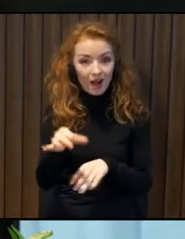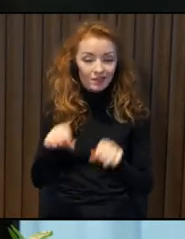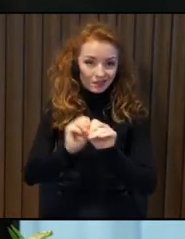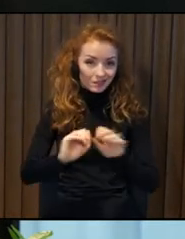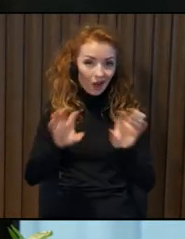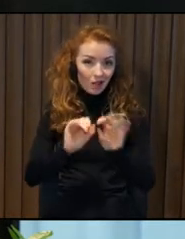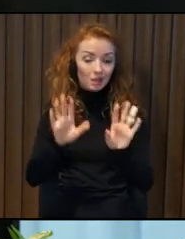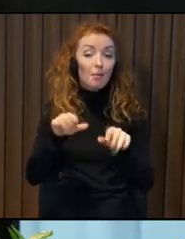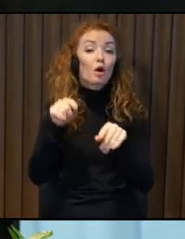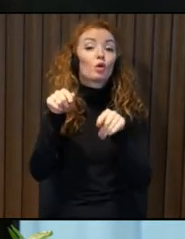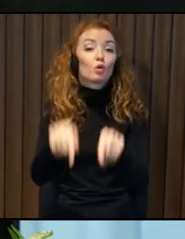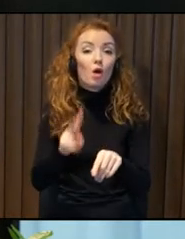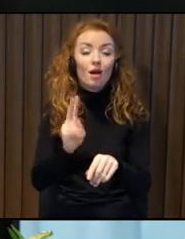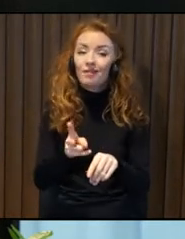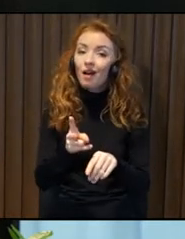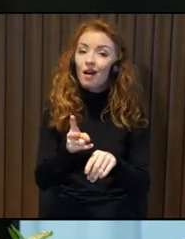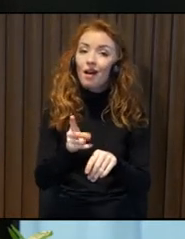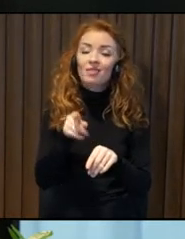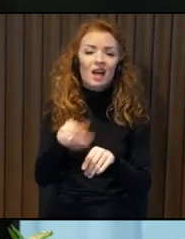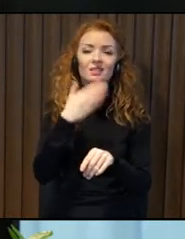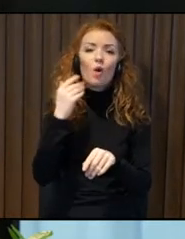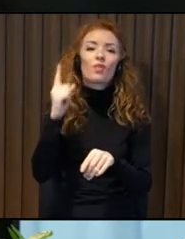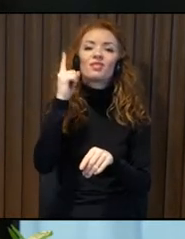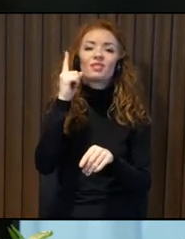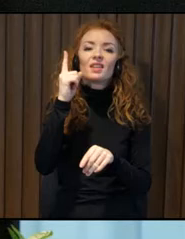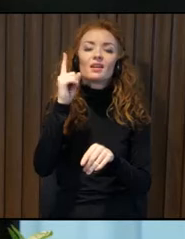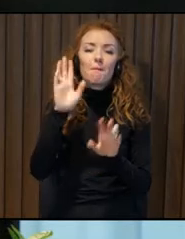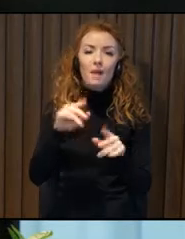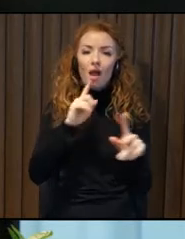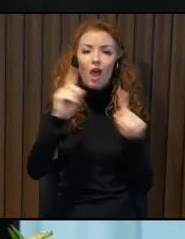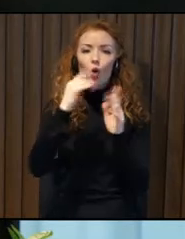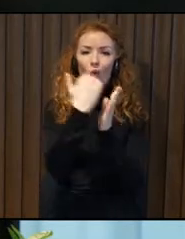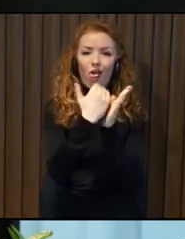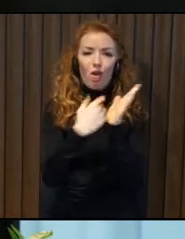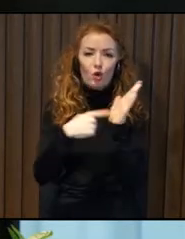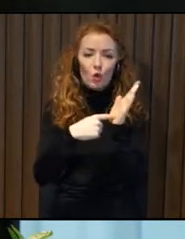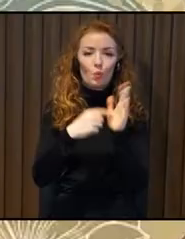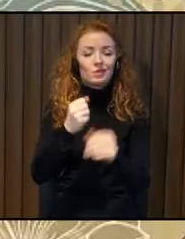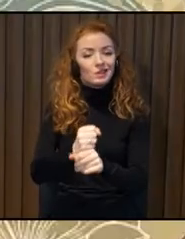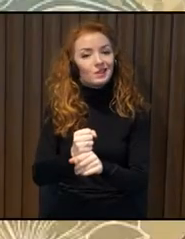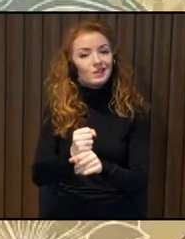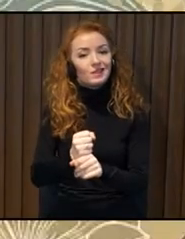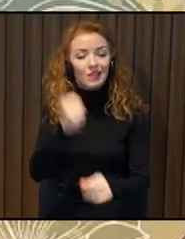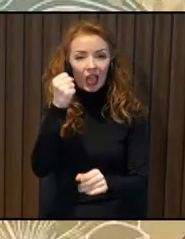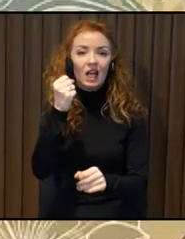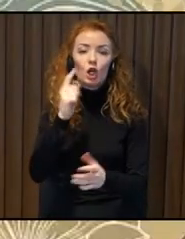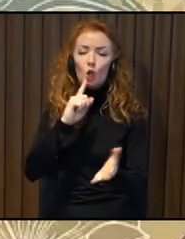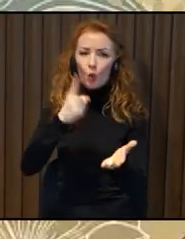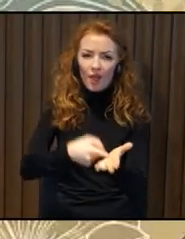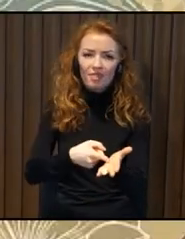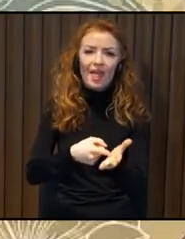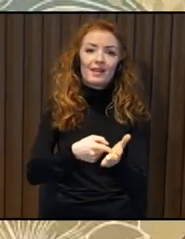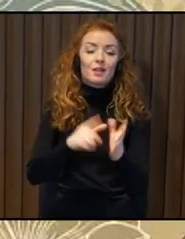regulation itself, so how nicely and strictly it was communicated, but it is more of an environment,